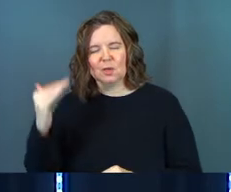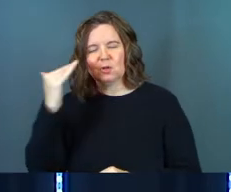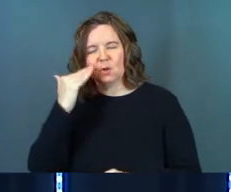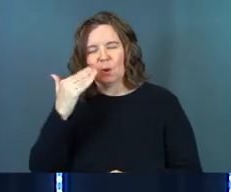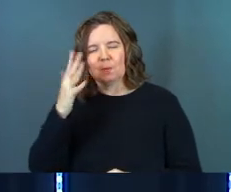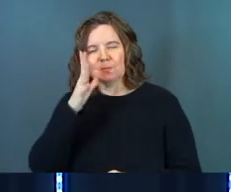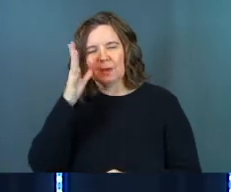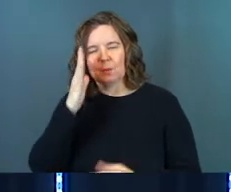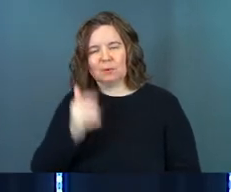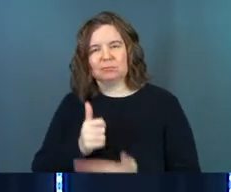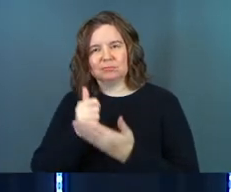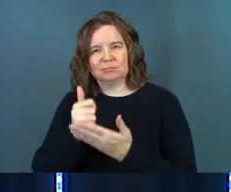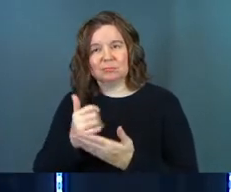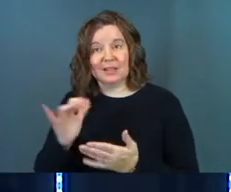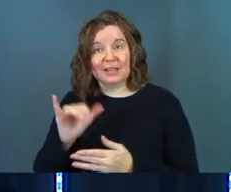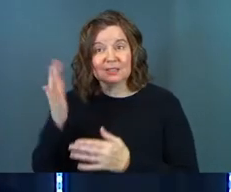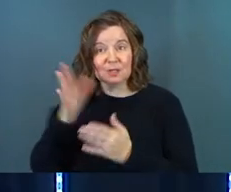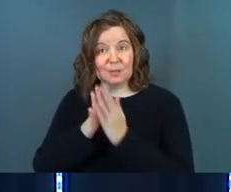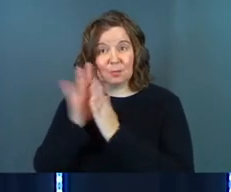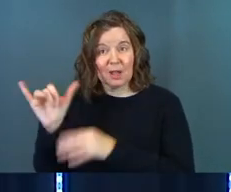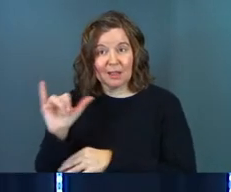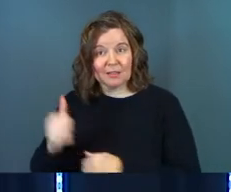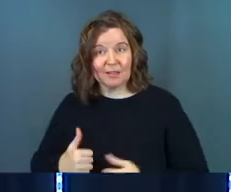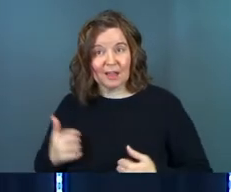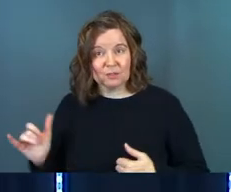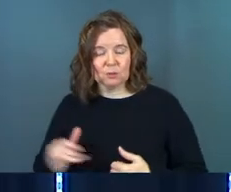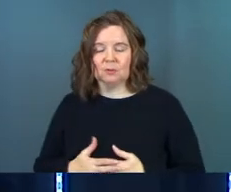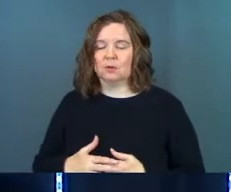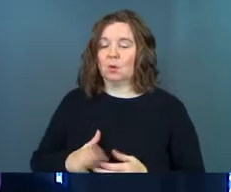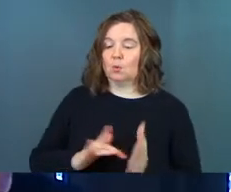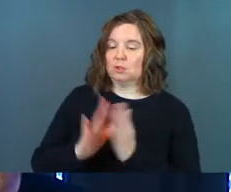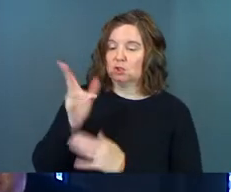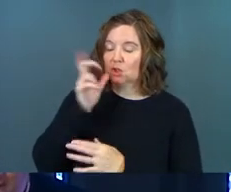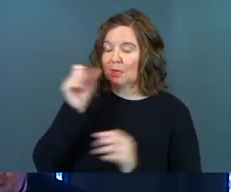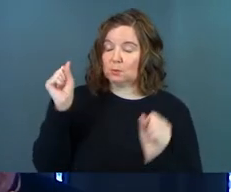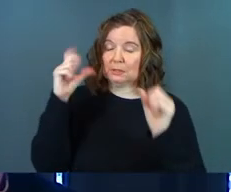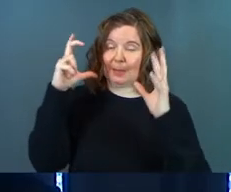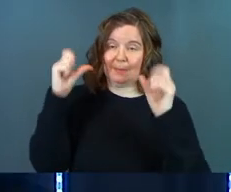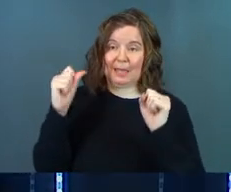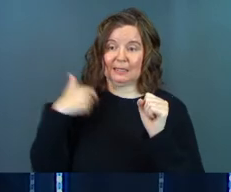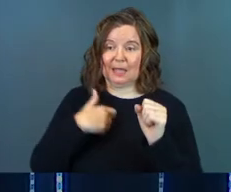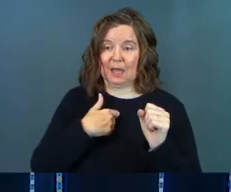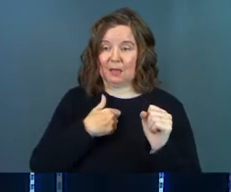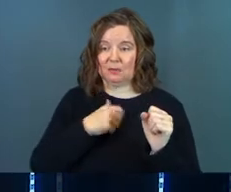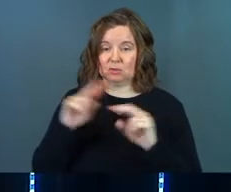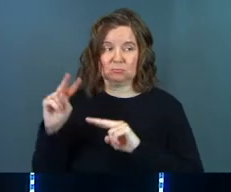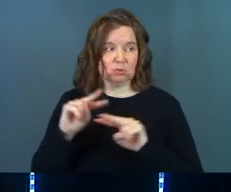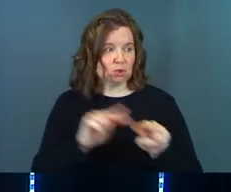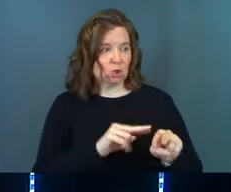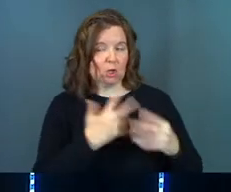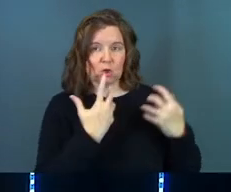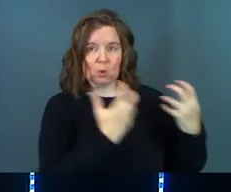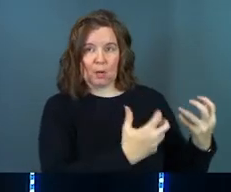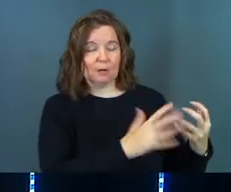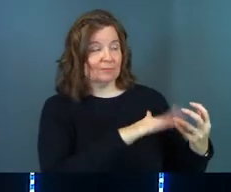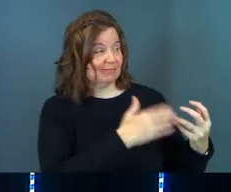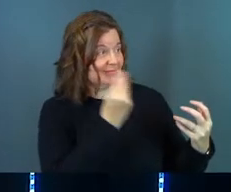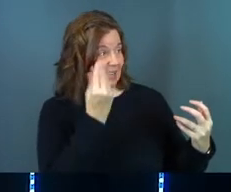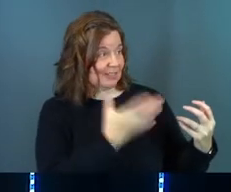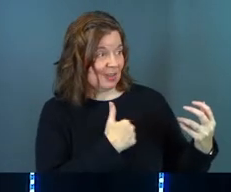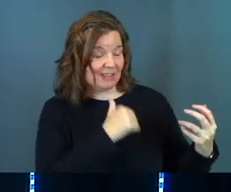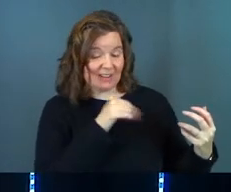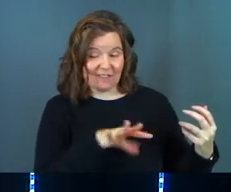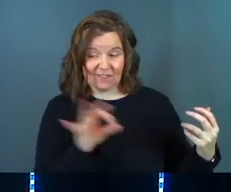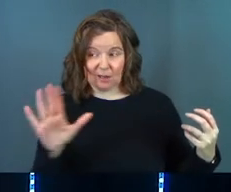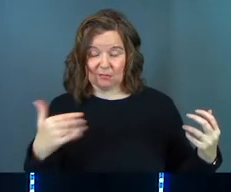And that's in your prayer life, too. Okay, verse 9. When Jesus heard this, he was amazed at him. And turning to the crowd following him, he said, I tell you, I've not